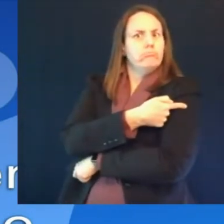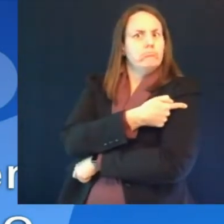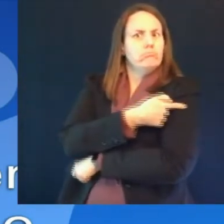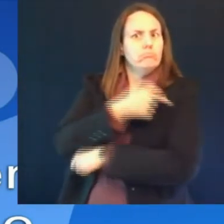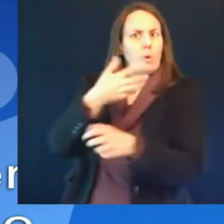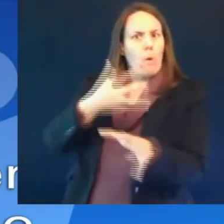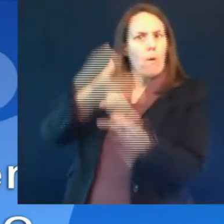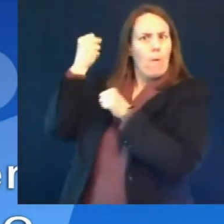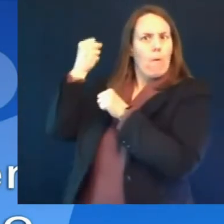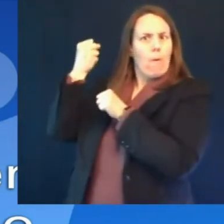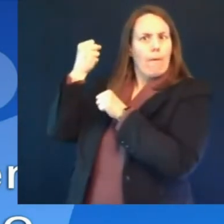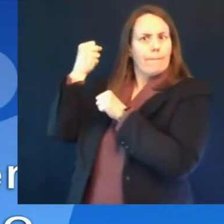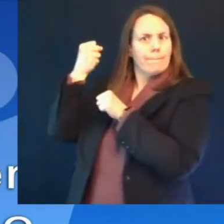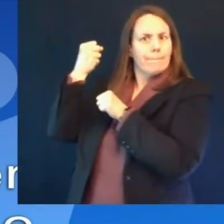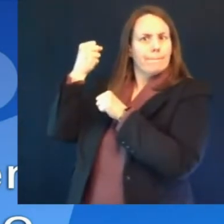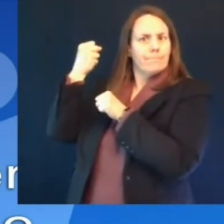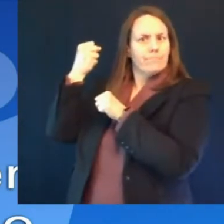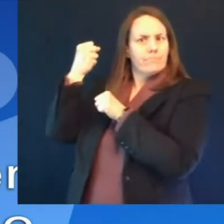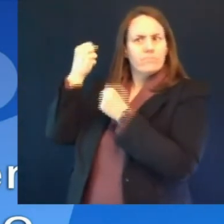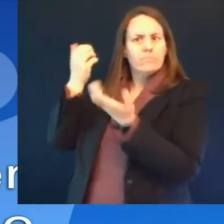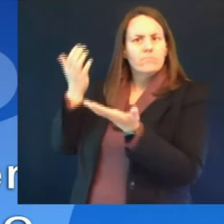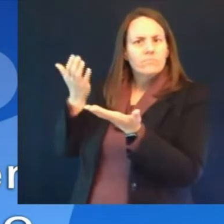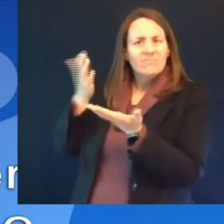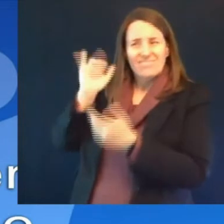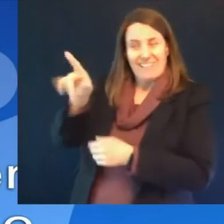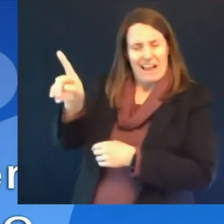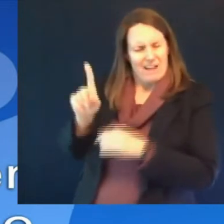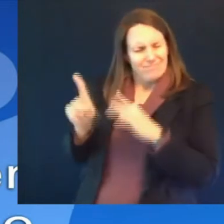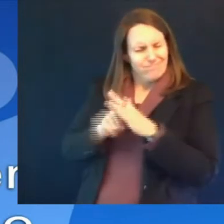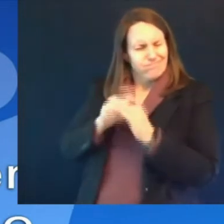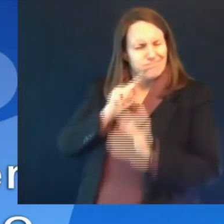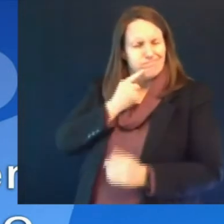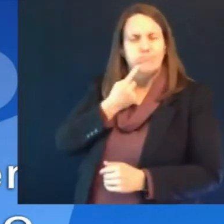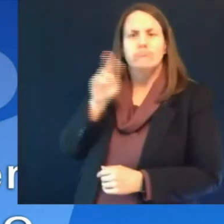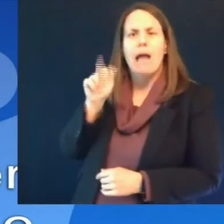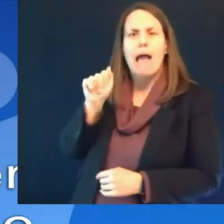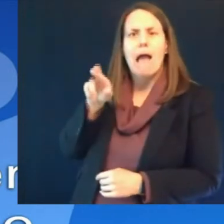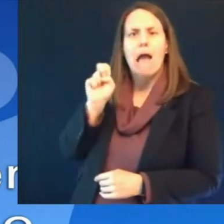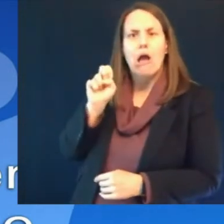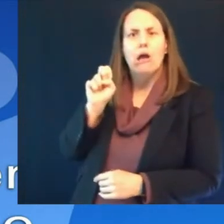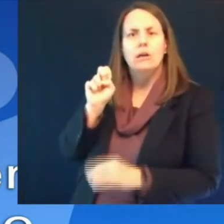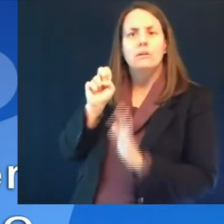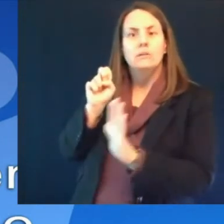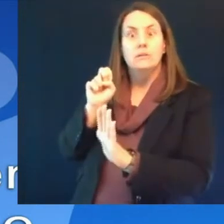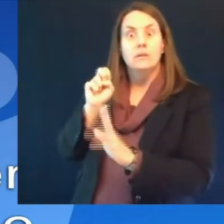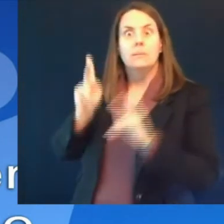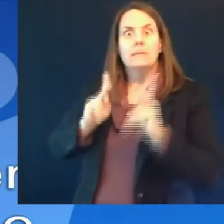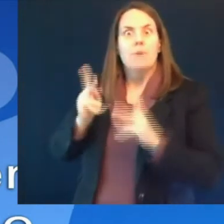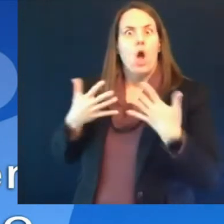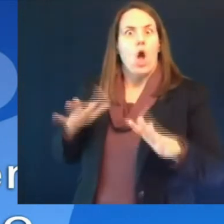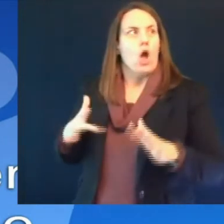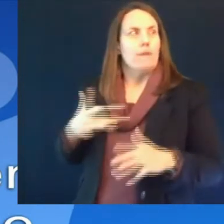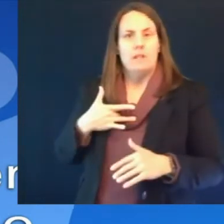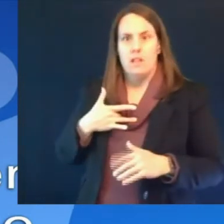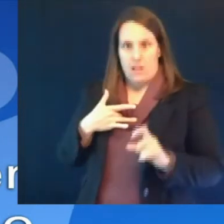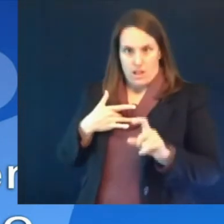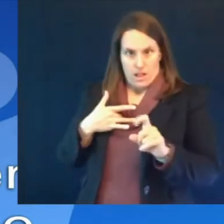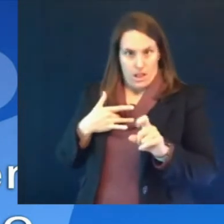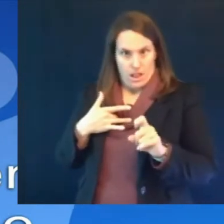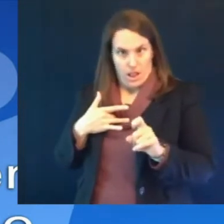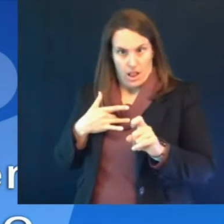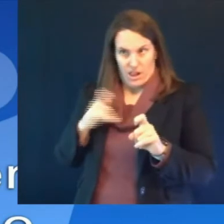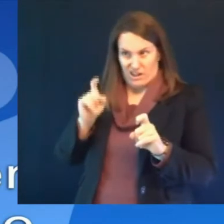rare could ultimately make people who are reluctant to get the vaccine more reluctant or or possibly even increase